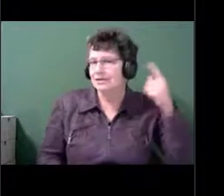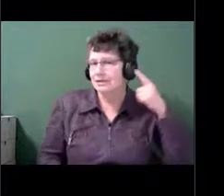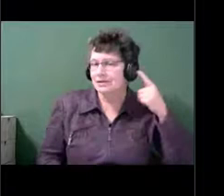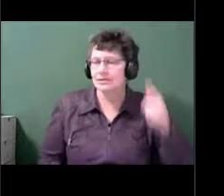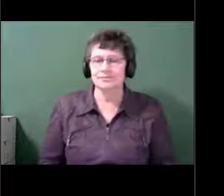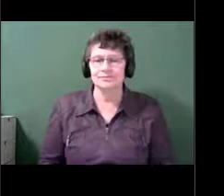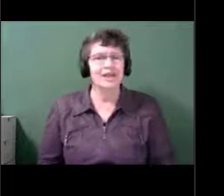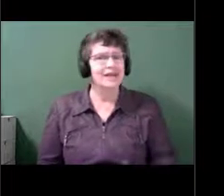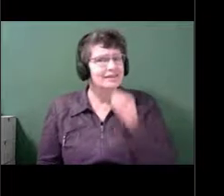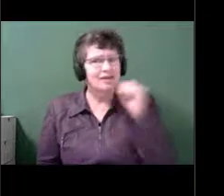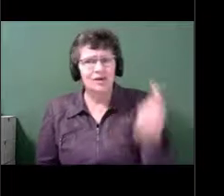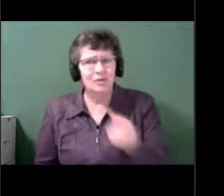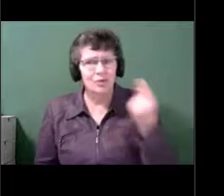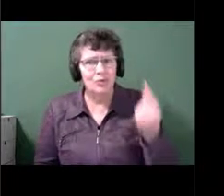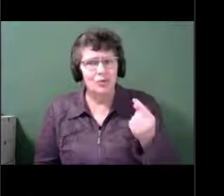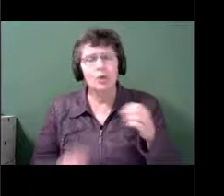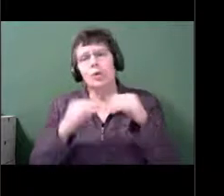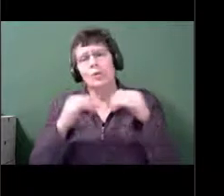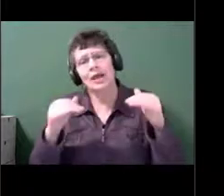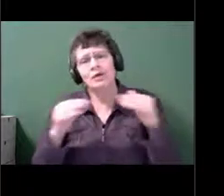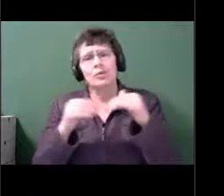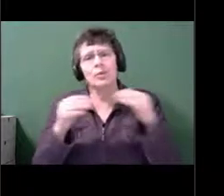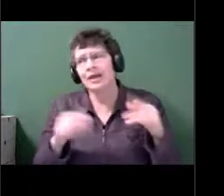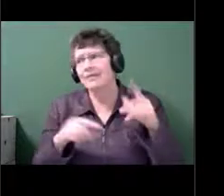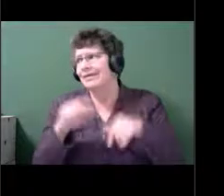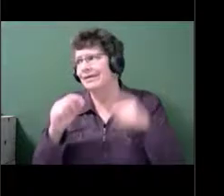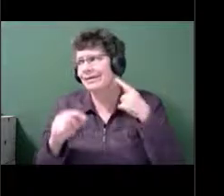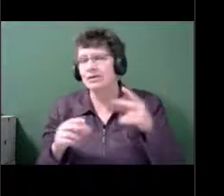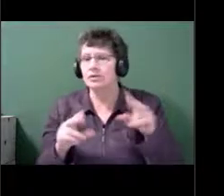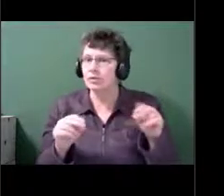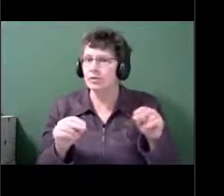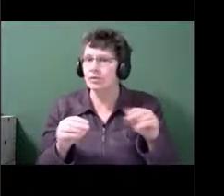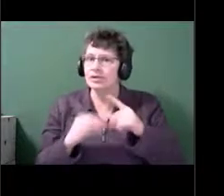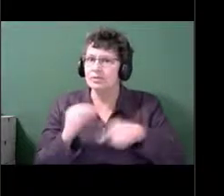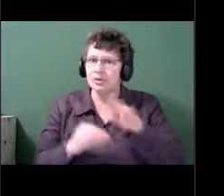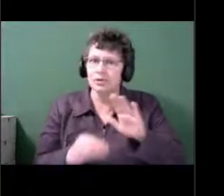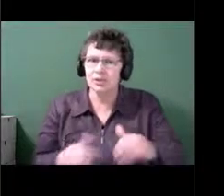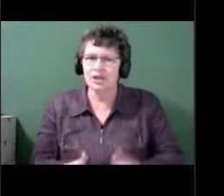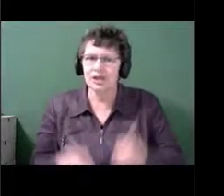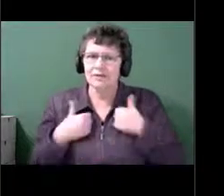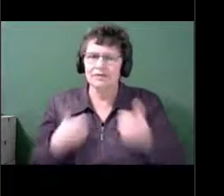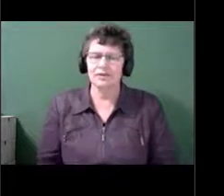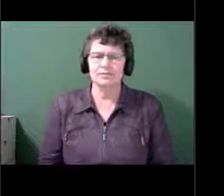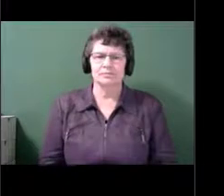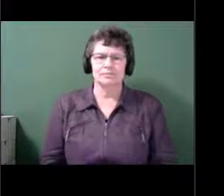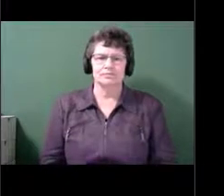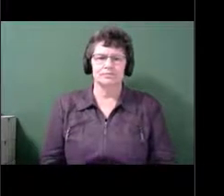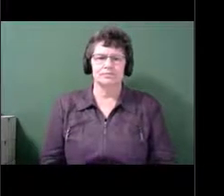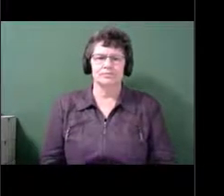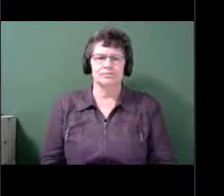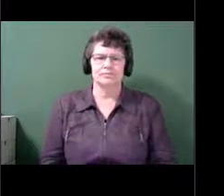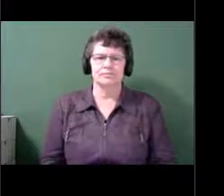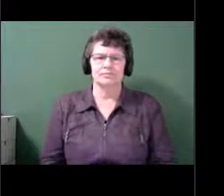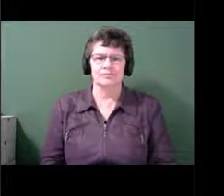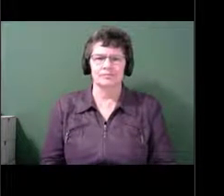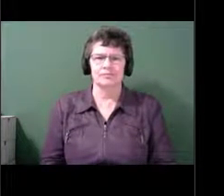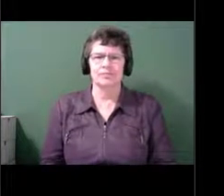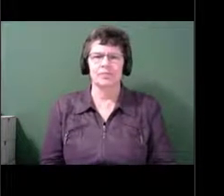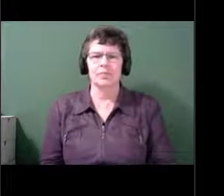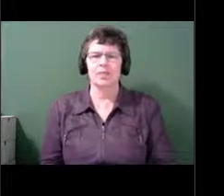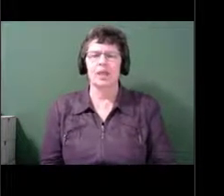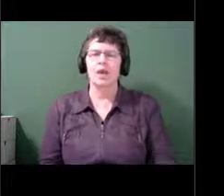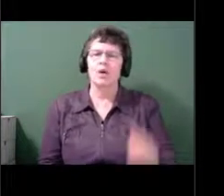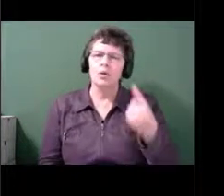One of my colleagues in our sensory cognitive group in the CCNA, Dawn Guthrie at Wilfrid Laurier,